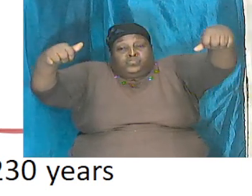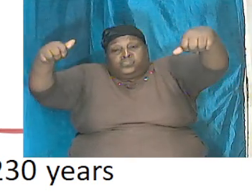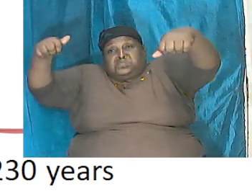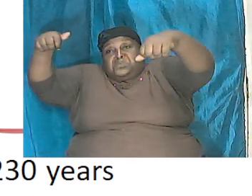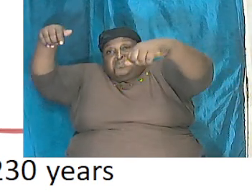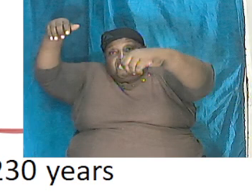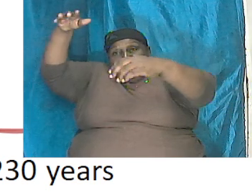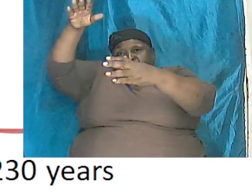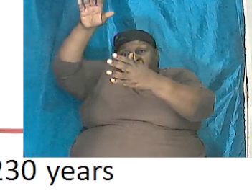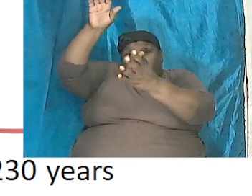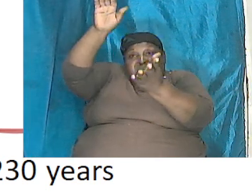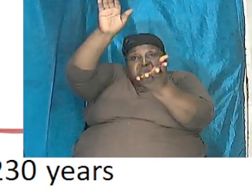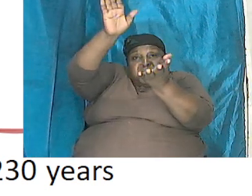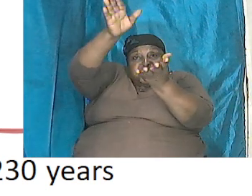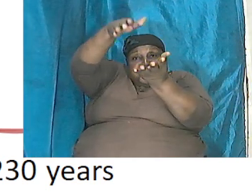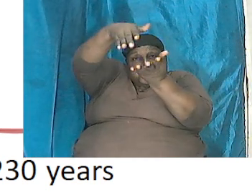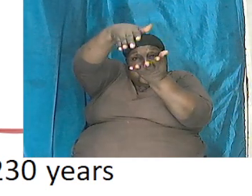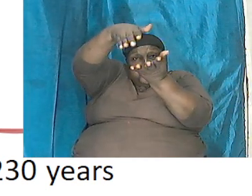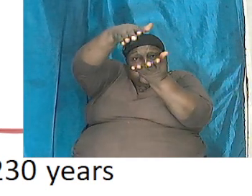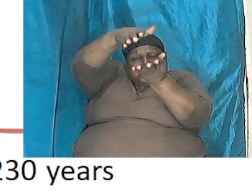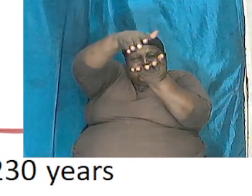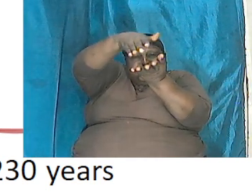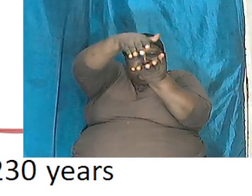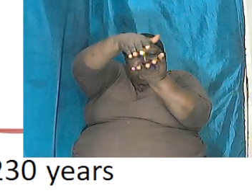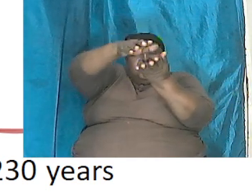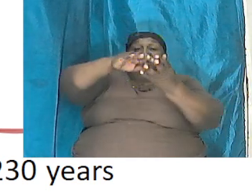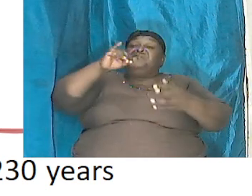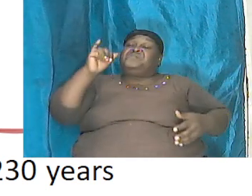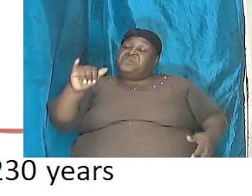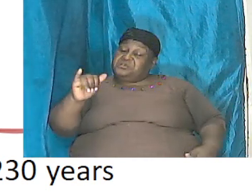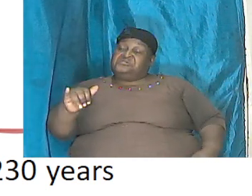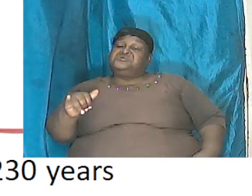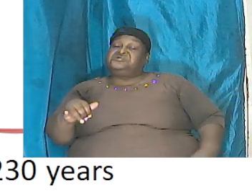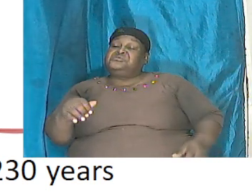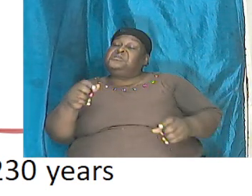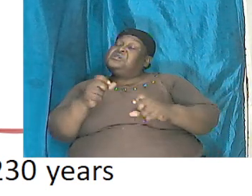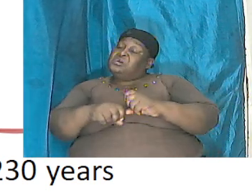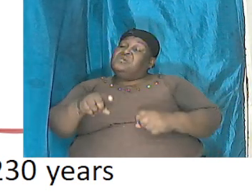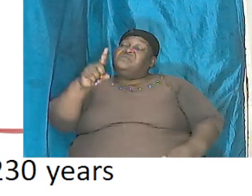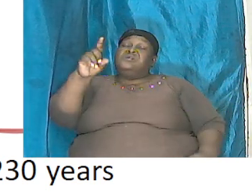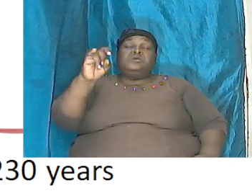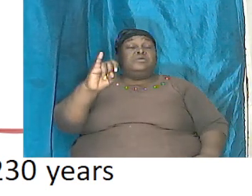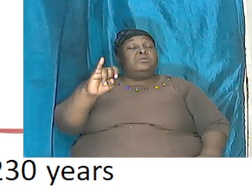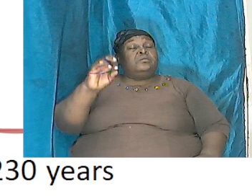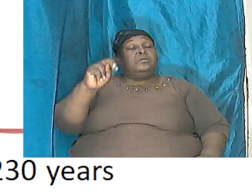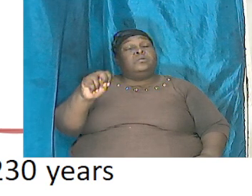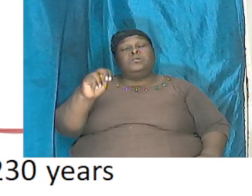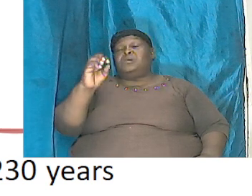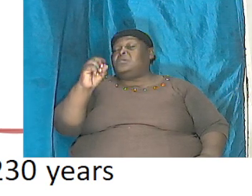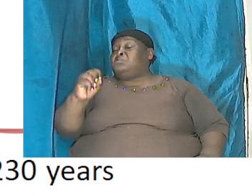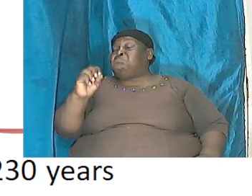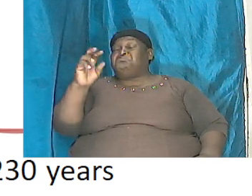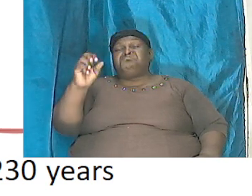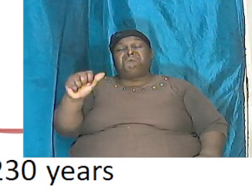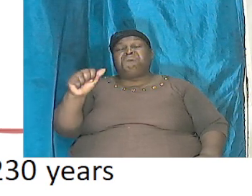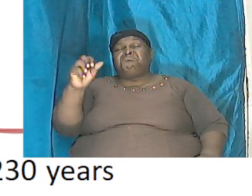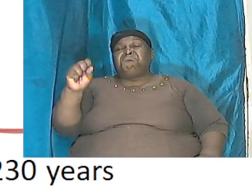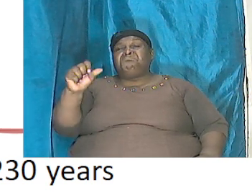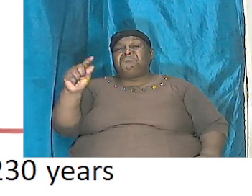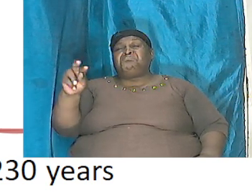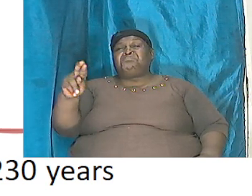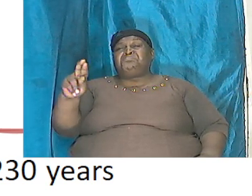as that of a dinosaur could it be that the same kind of